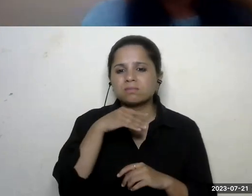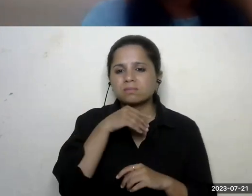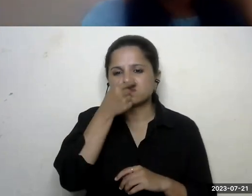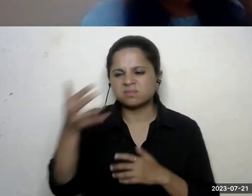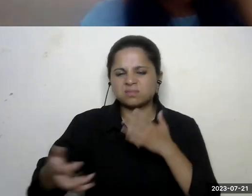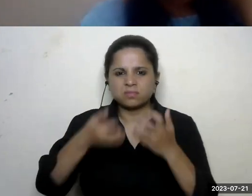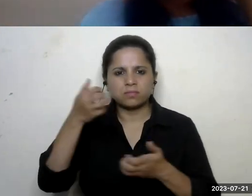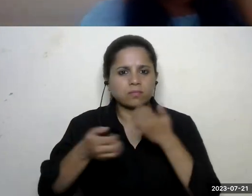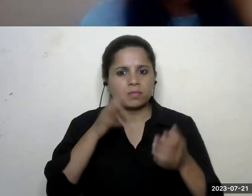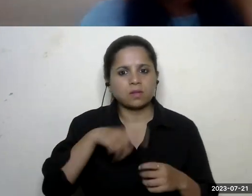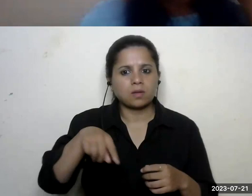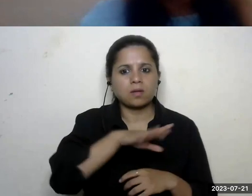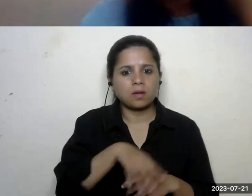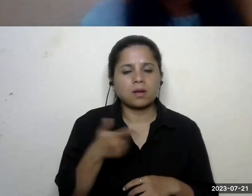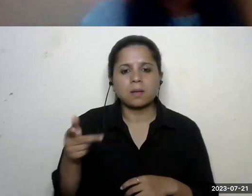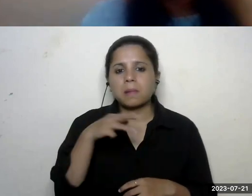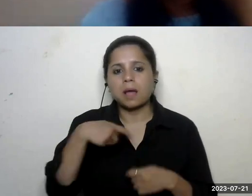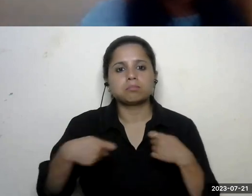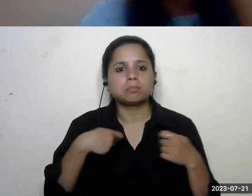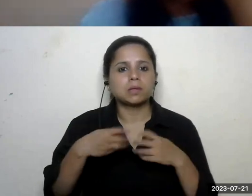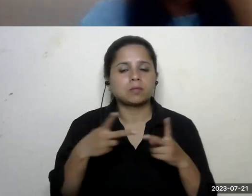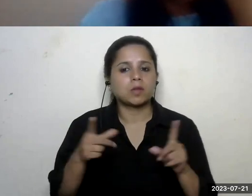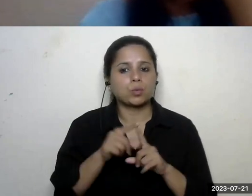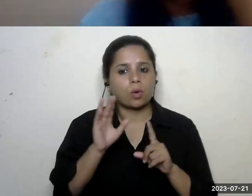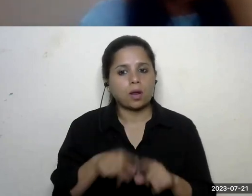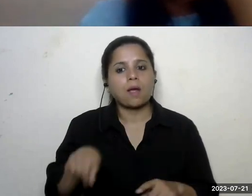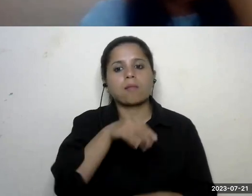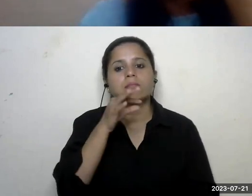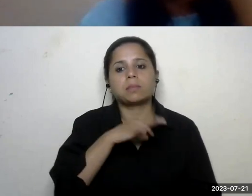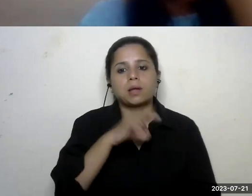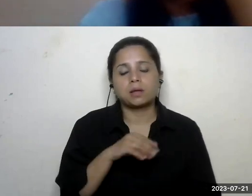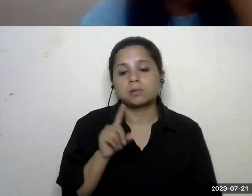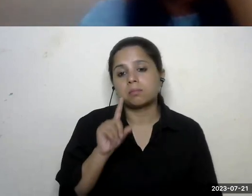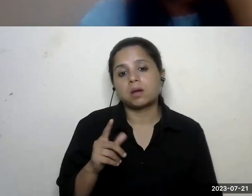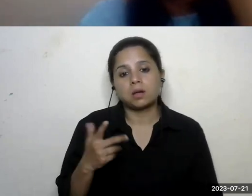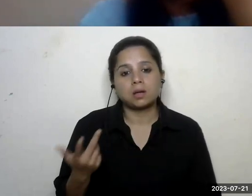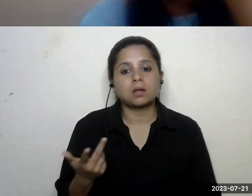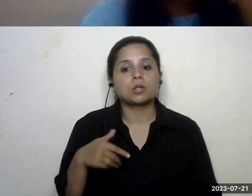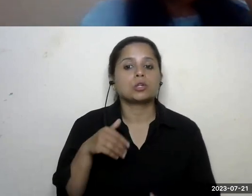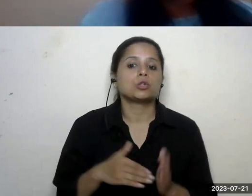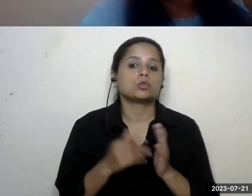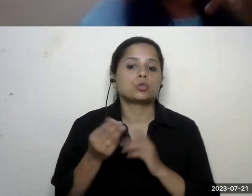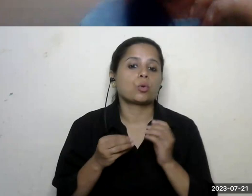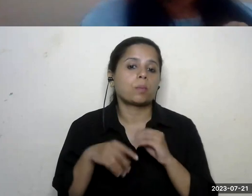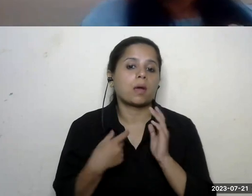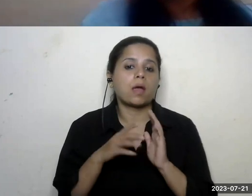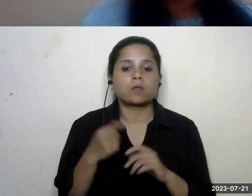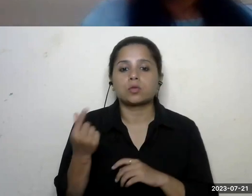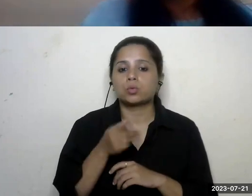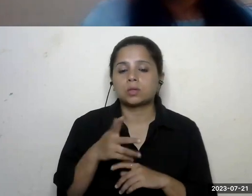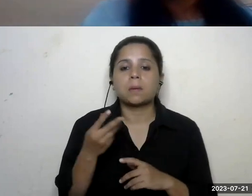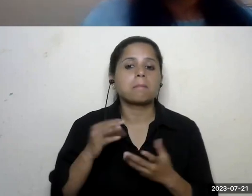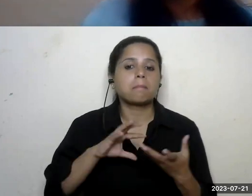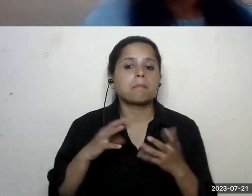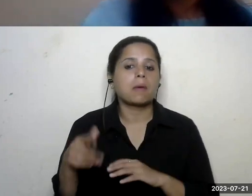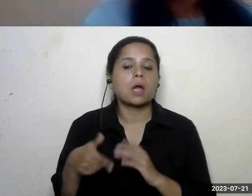who live off this plastic business but uh so where is saying it's already used in manufacturing